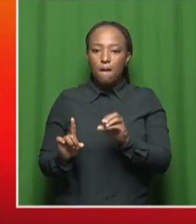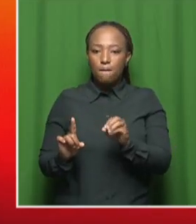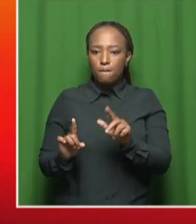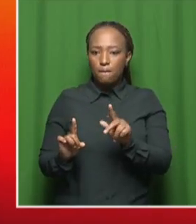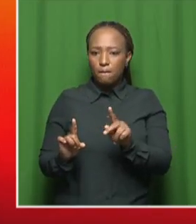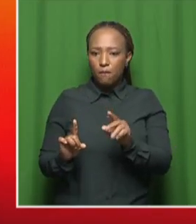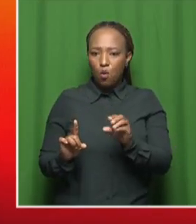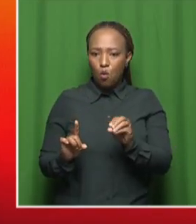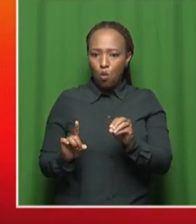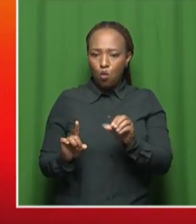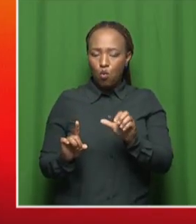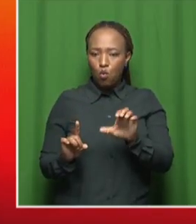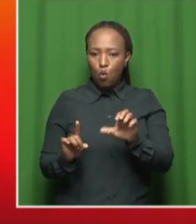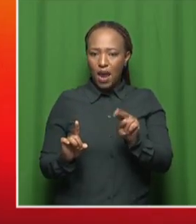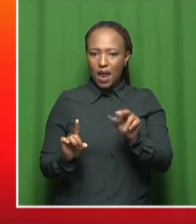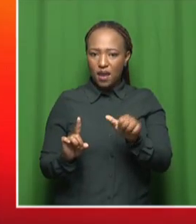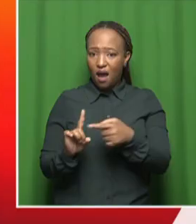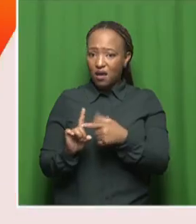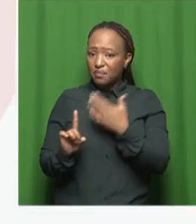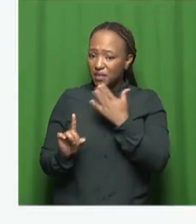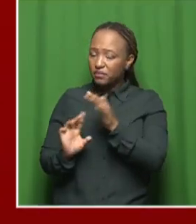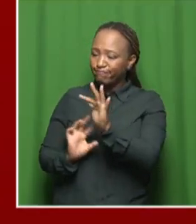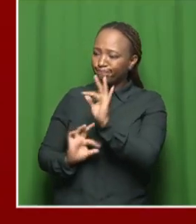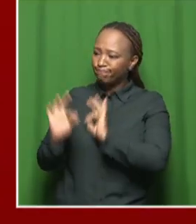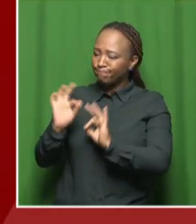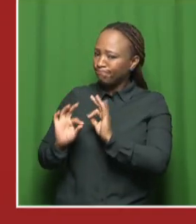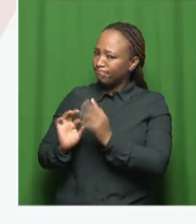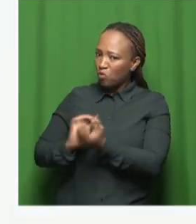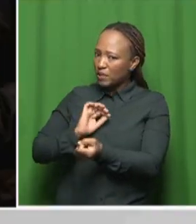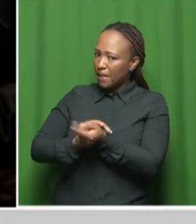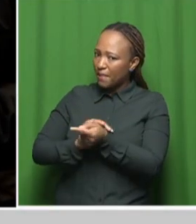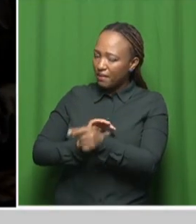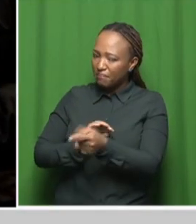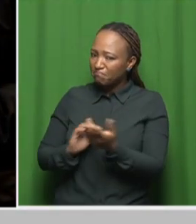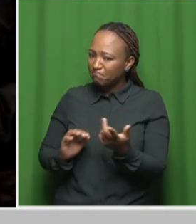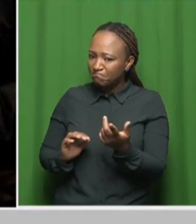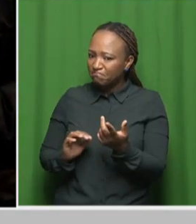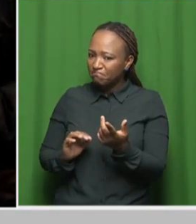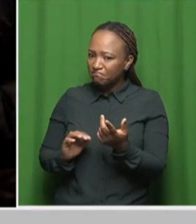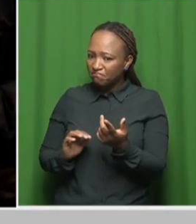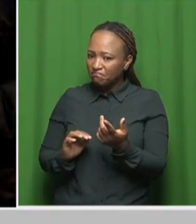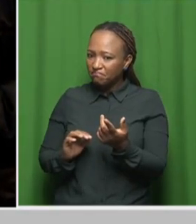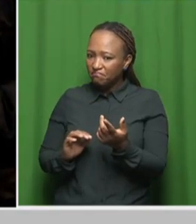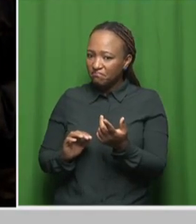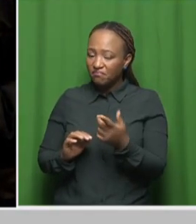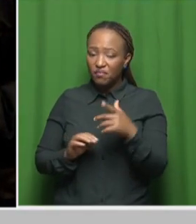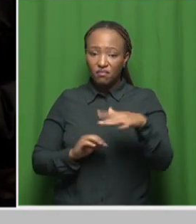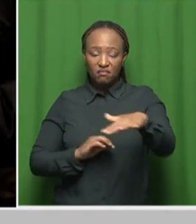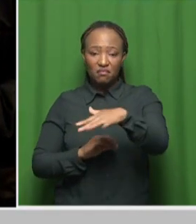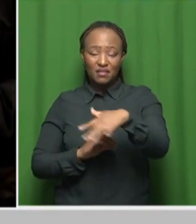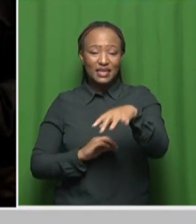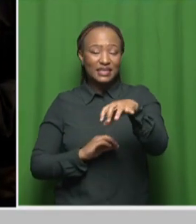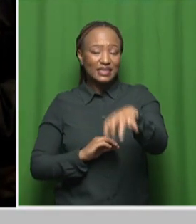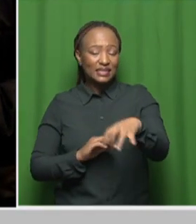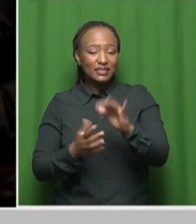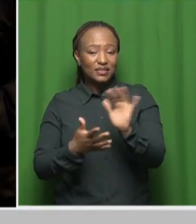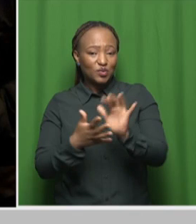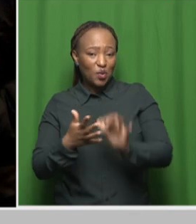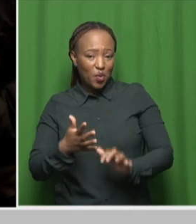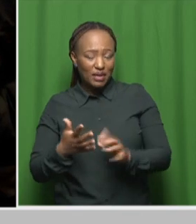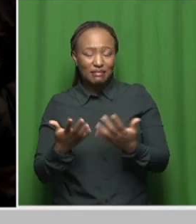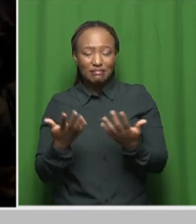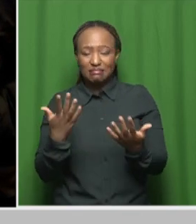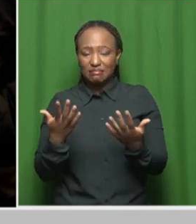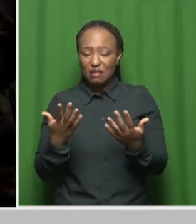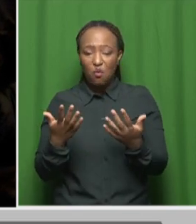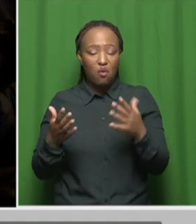Puseletso, please give us an idea of what's going on this morning there because this is another one of those stories that certainly